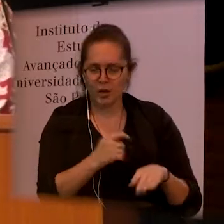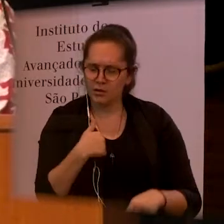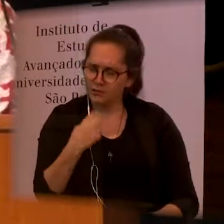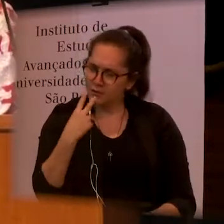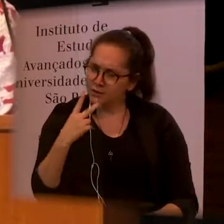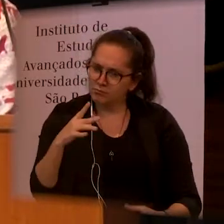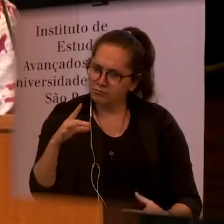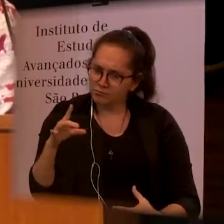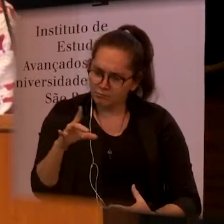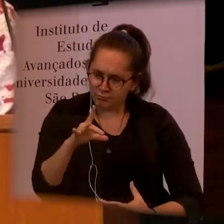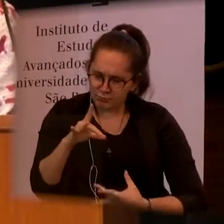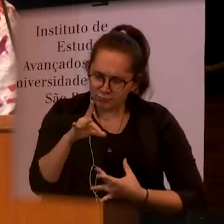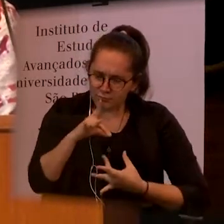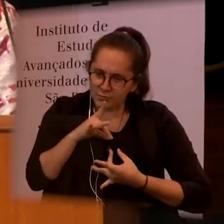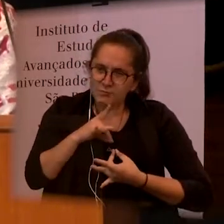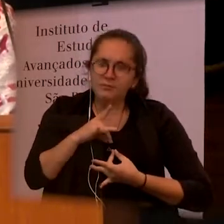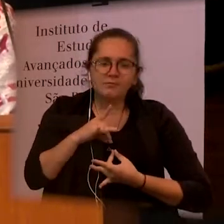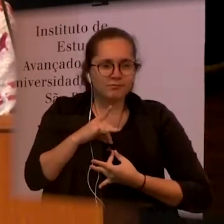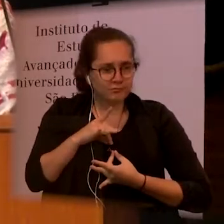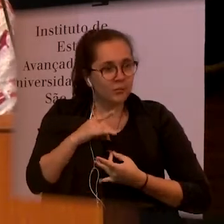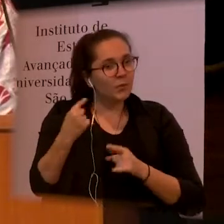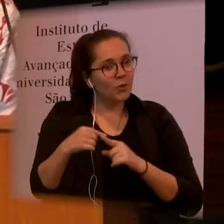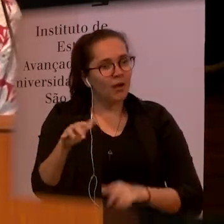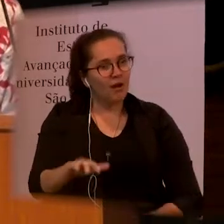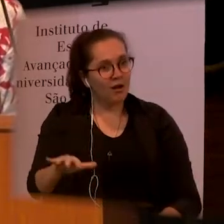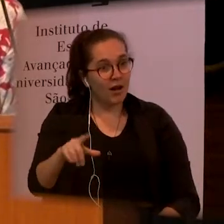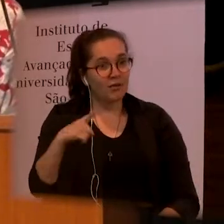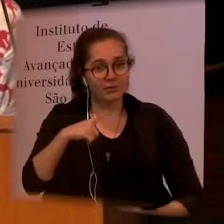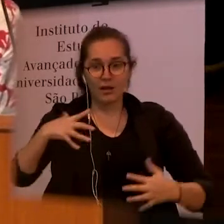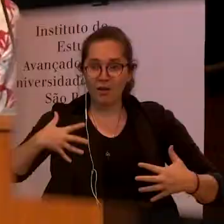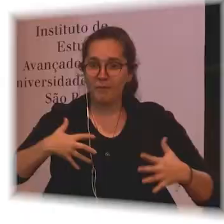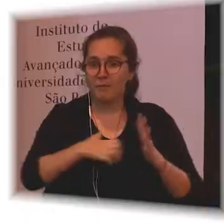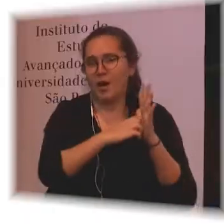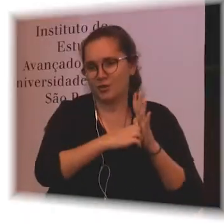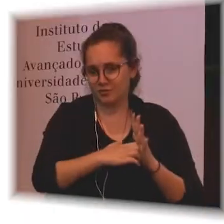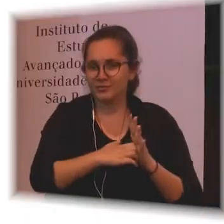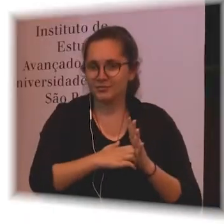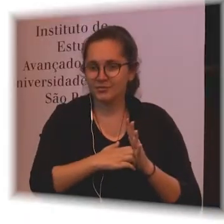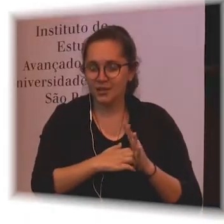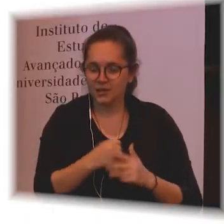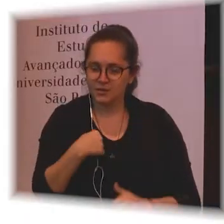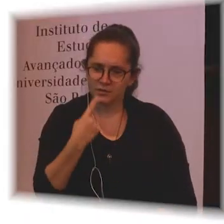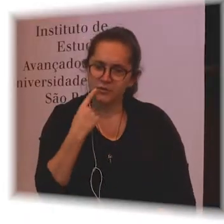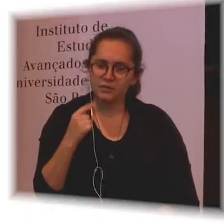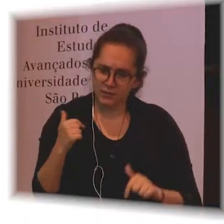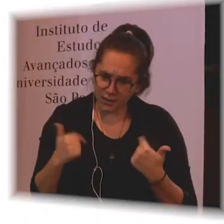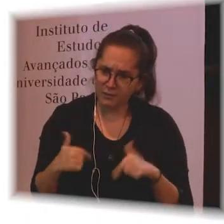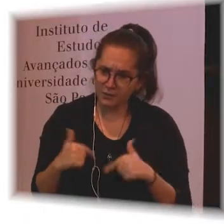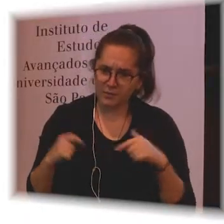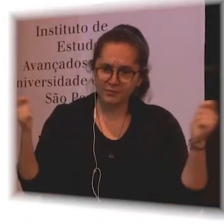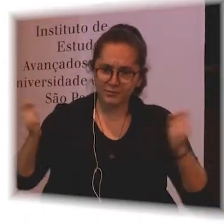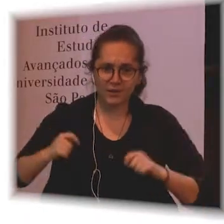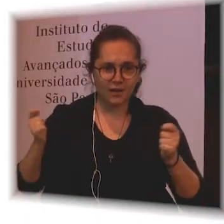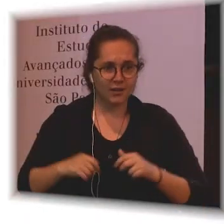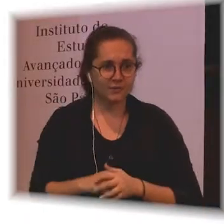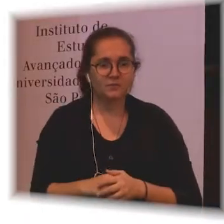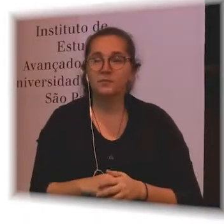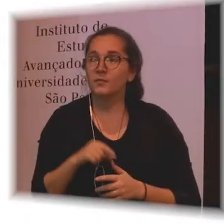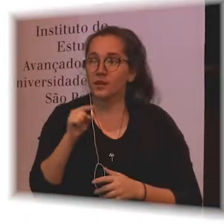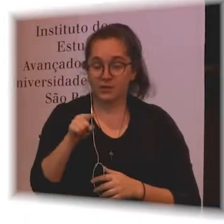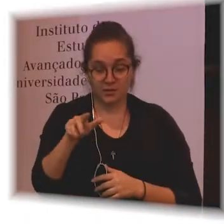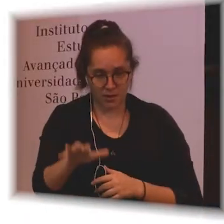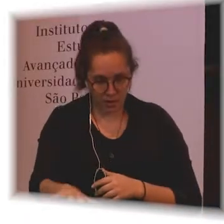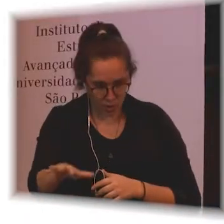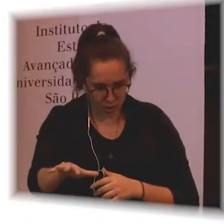lots of area for impact for our group. And so, we've been trying to work where there is